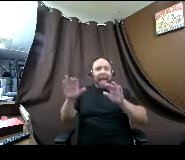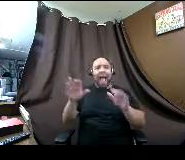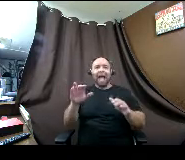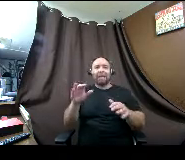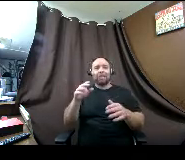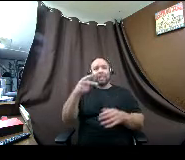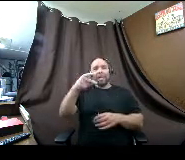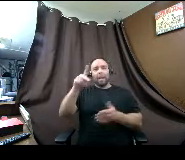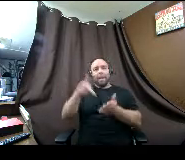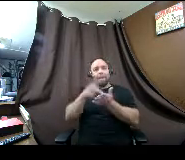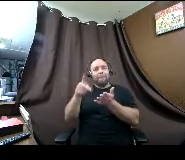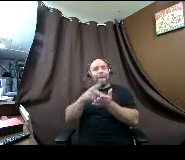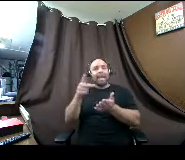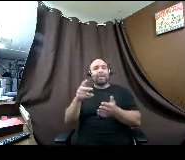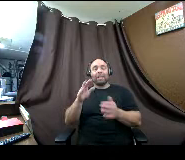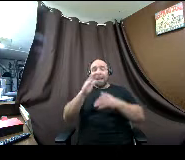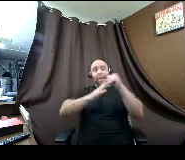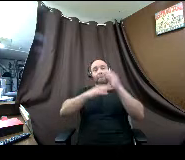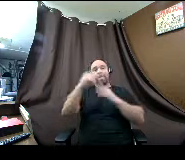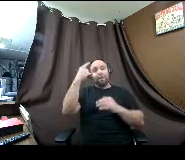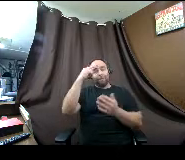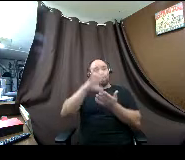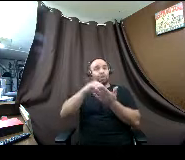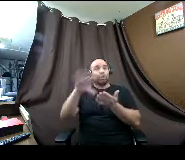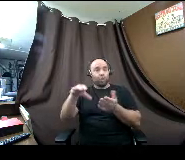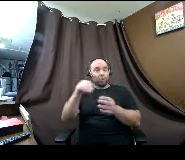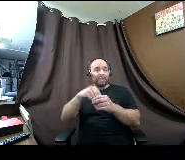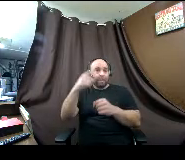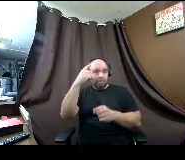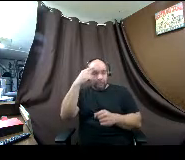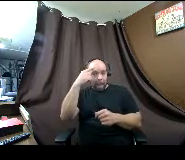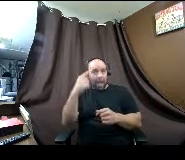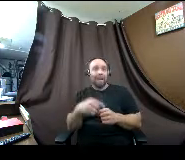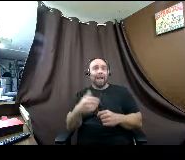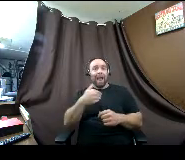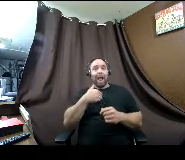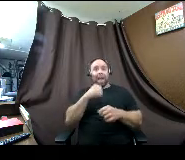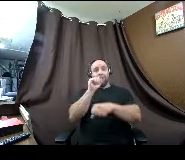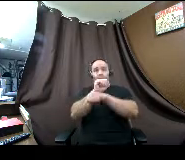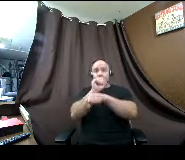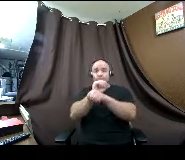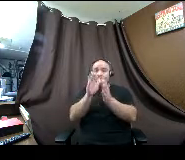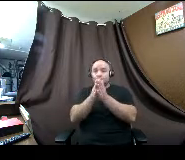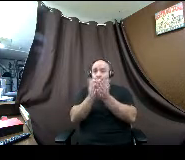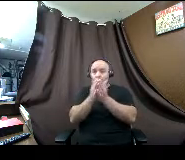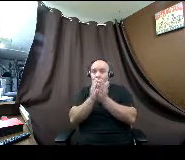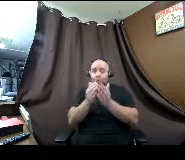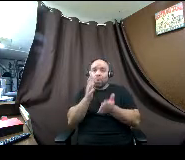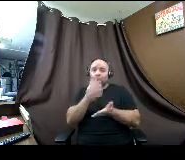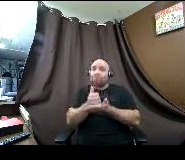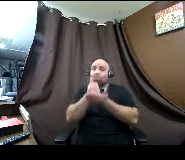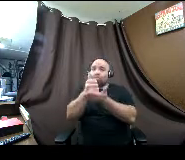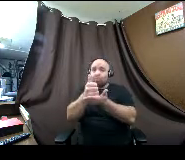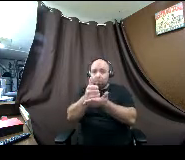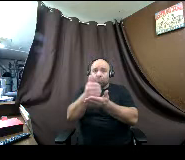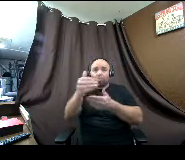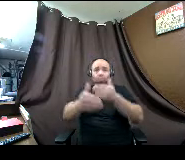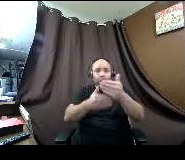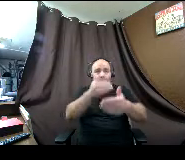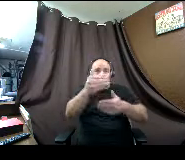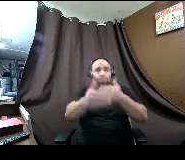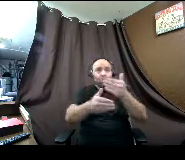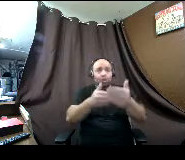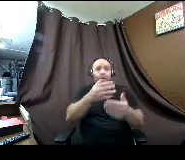specifically for students in mind and we have workbooks to help you walk through admissions financial aid